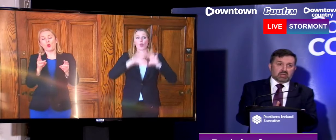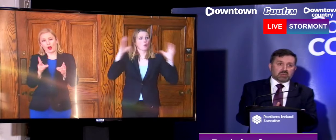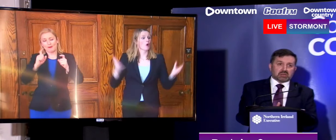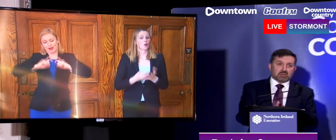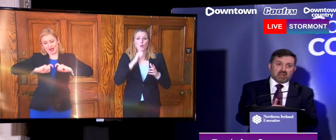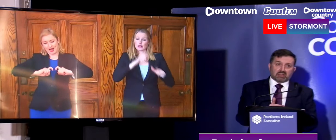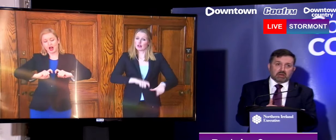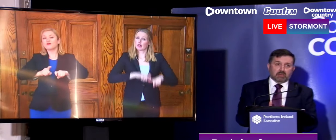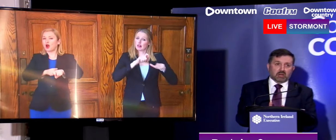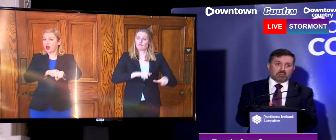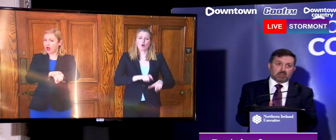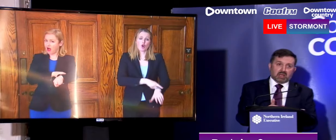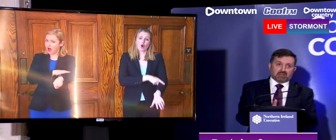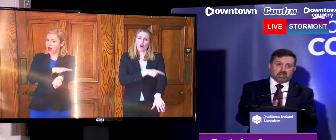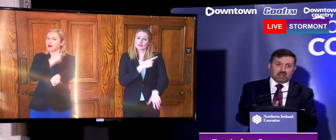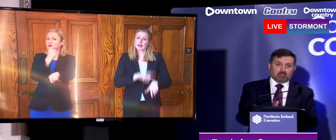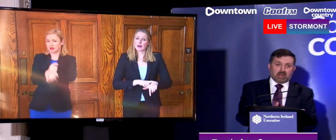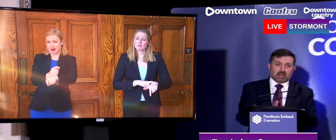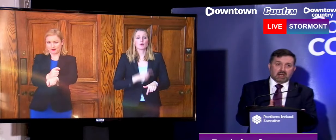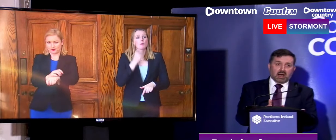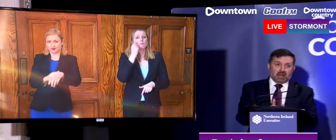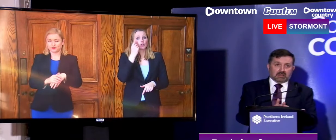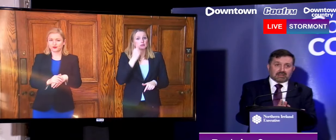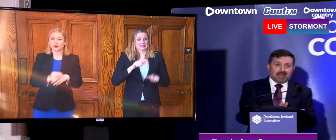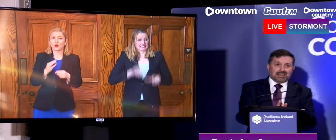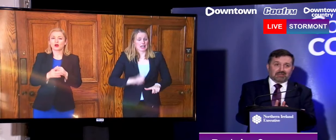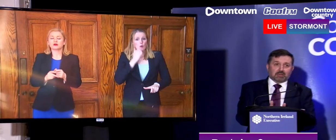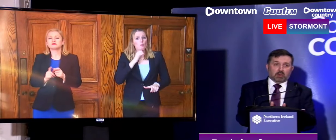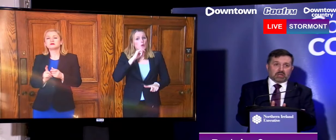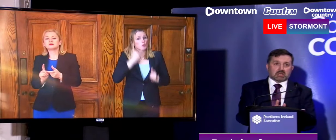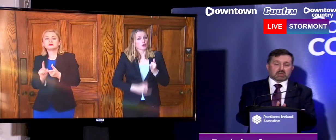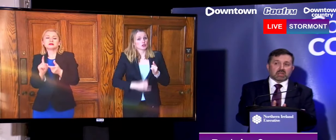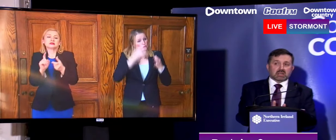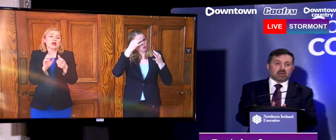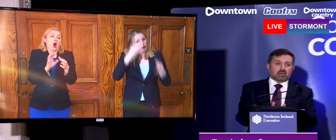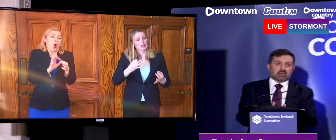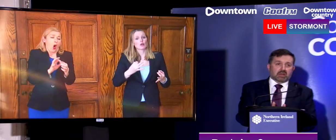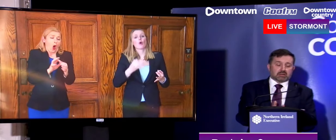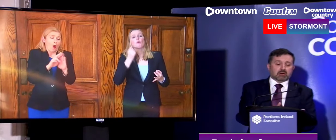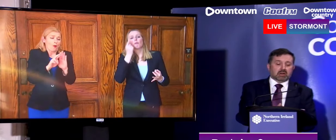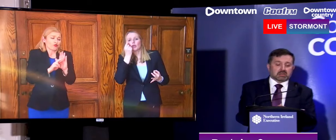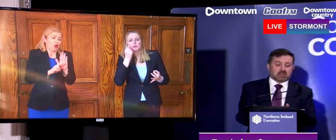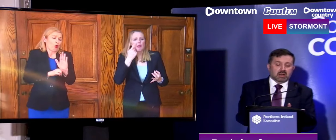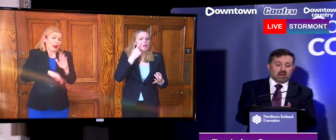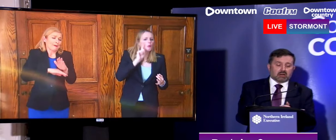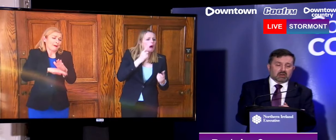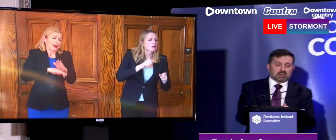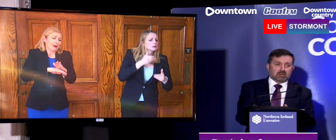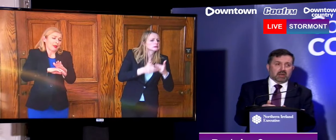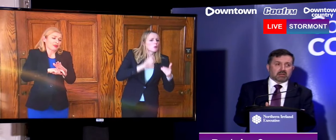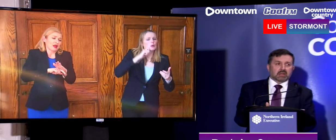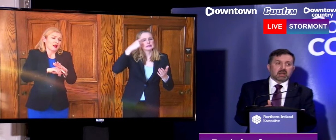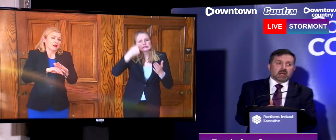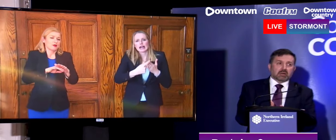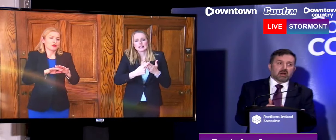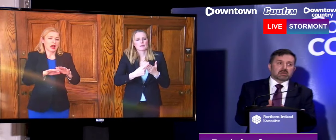So these measures may have to be ramped up and they may have to be scaled back and at different points as we see how this virus progresses across